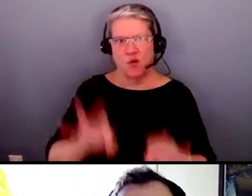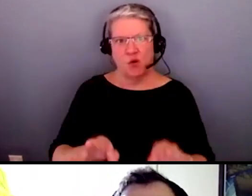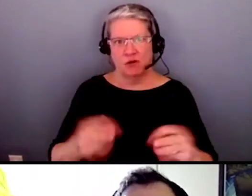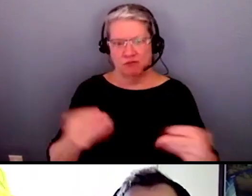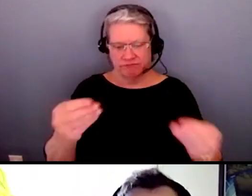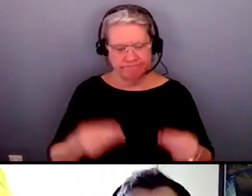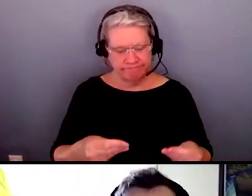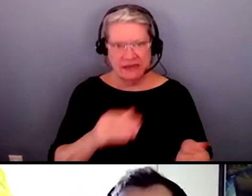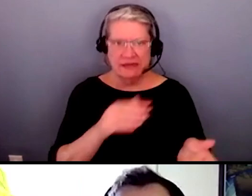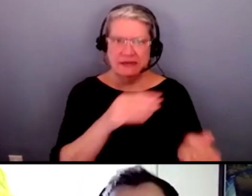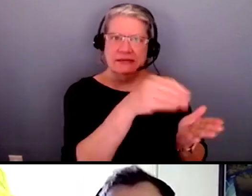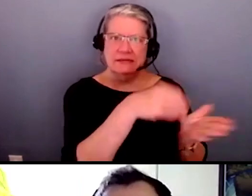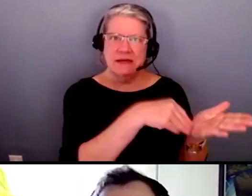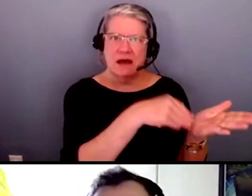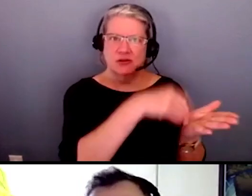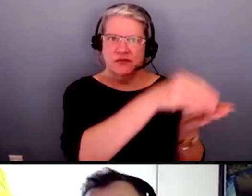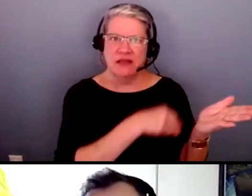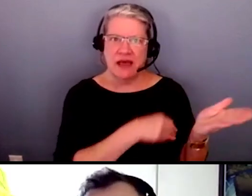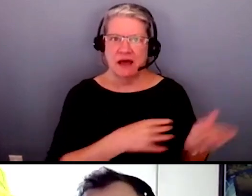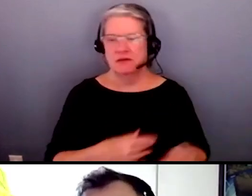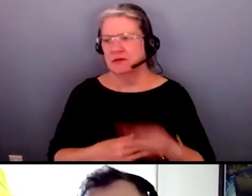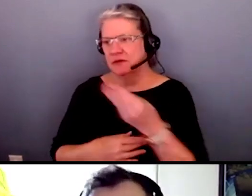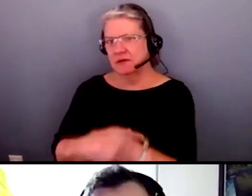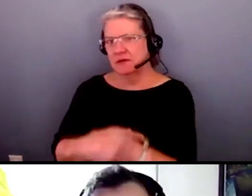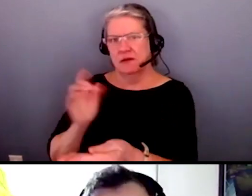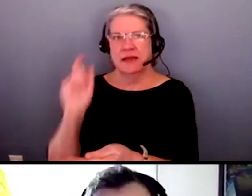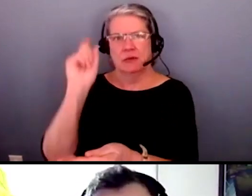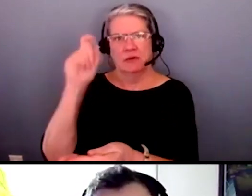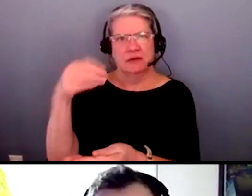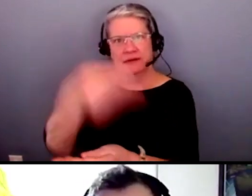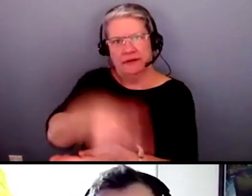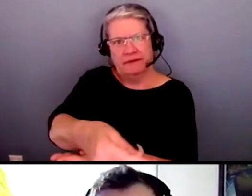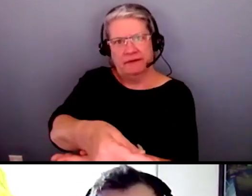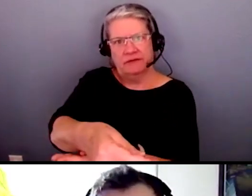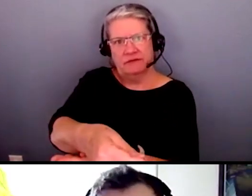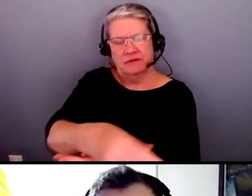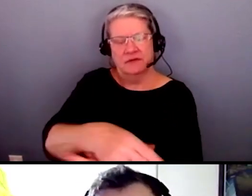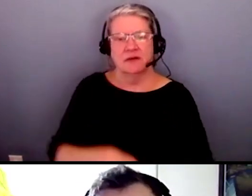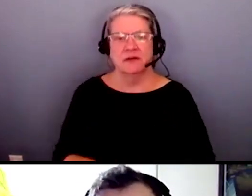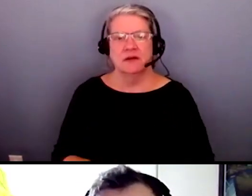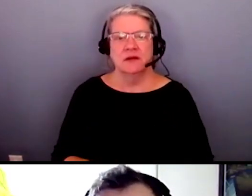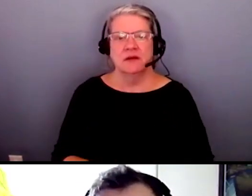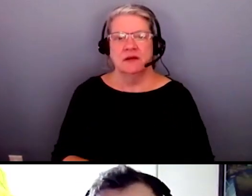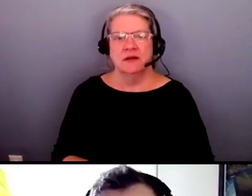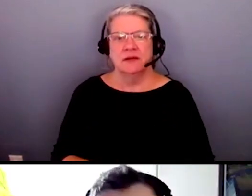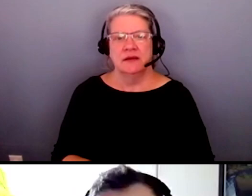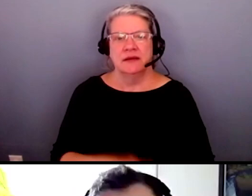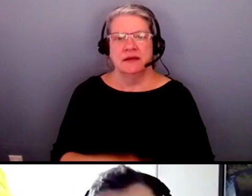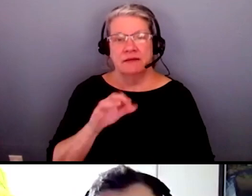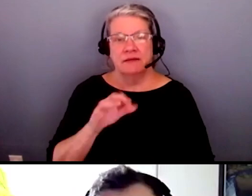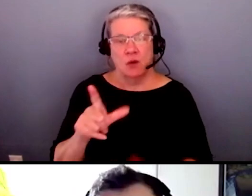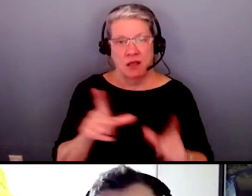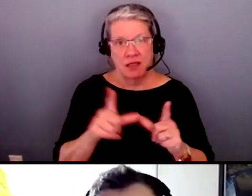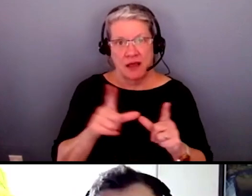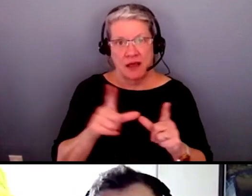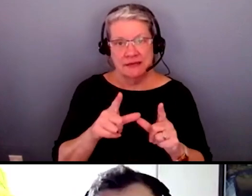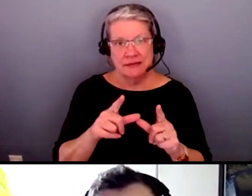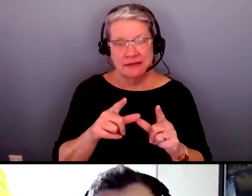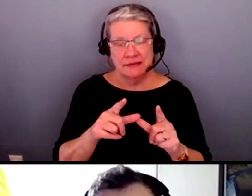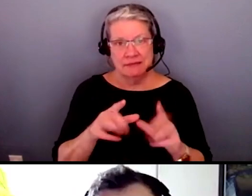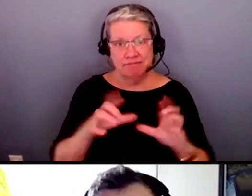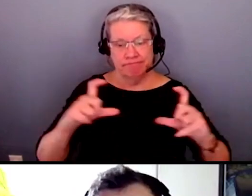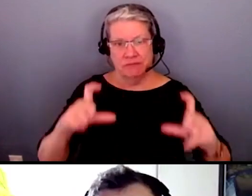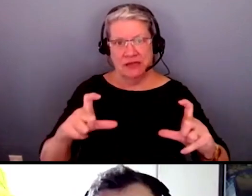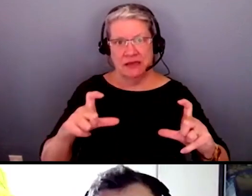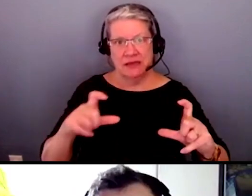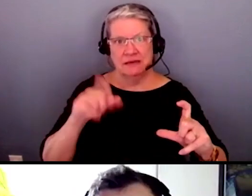doctors fill it out we go to town hall and they will issue the hang tank if you want the license plate you then you have to go